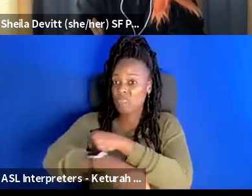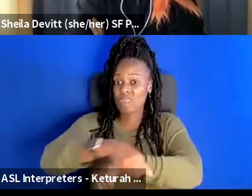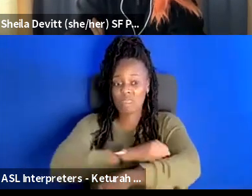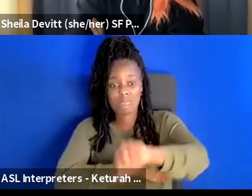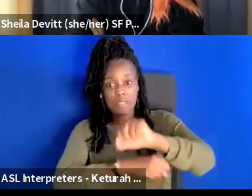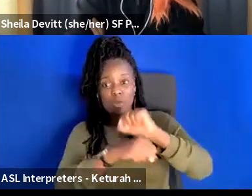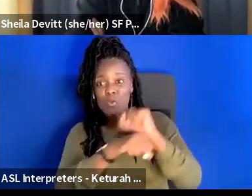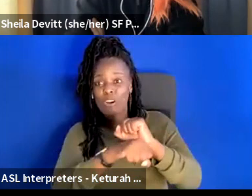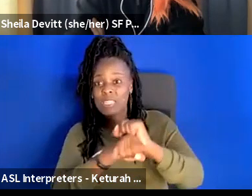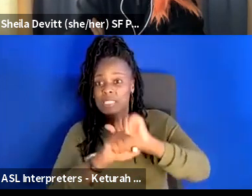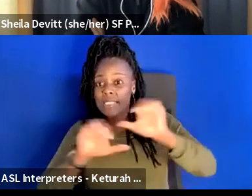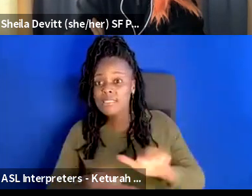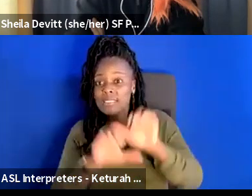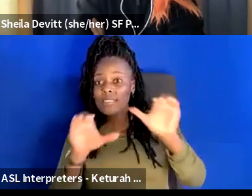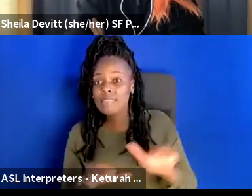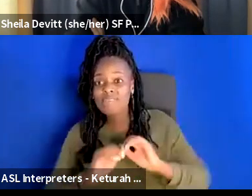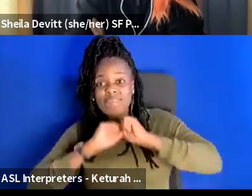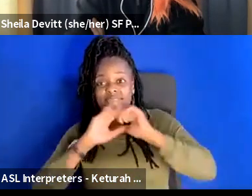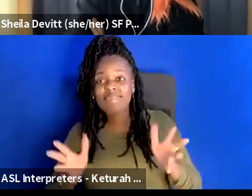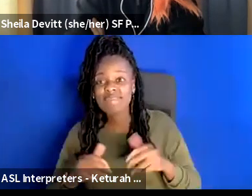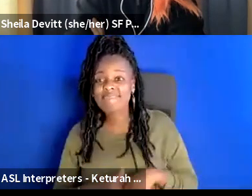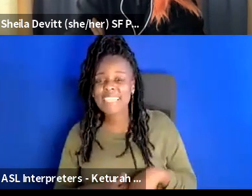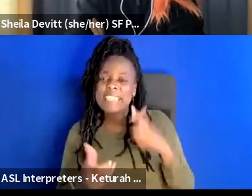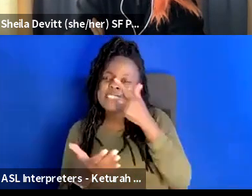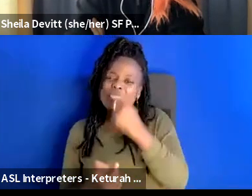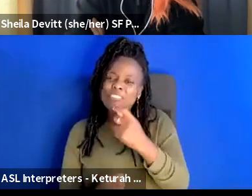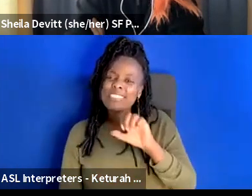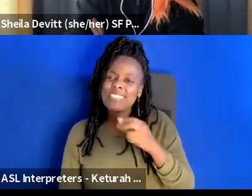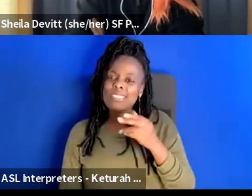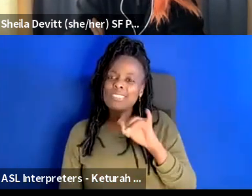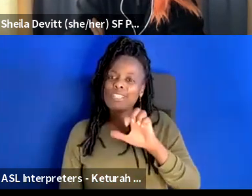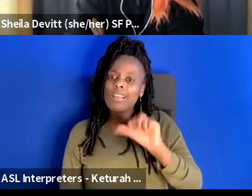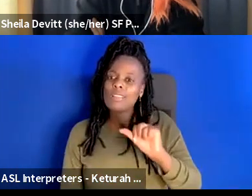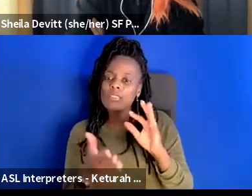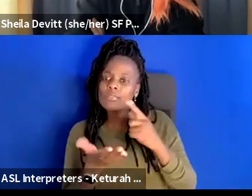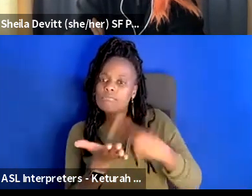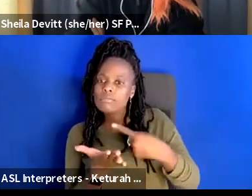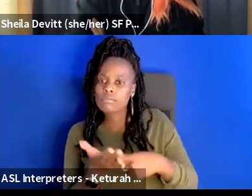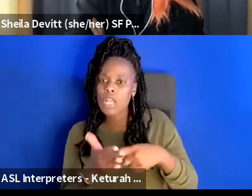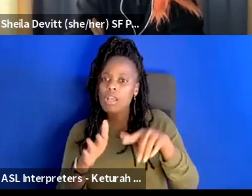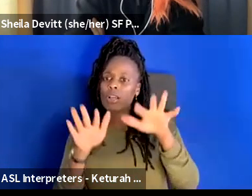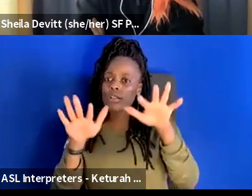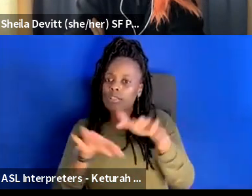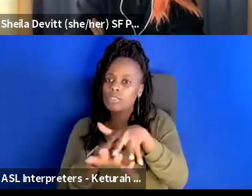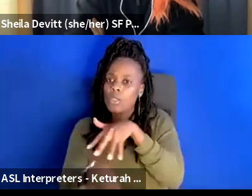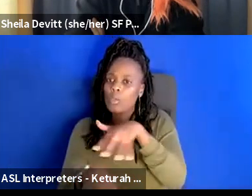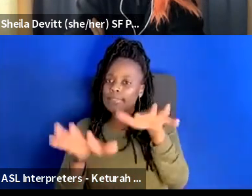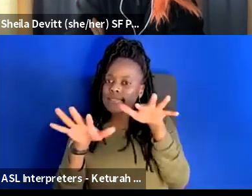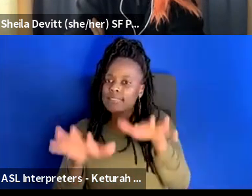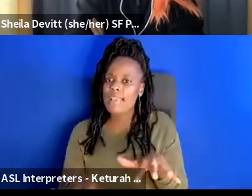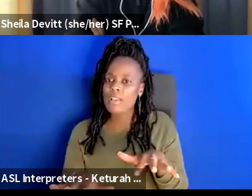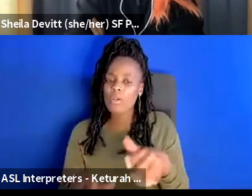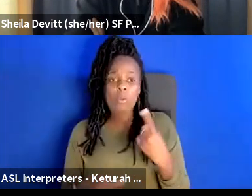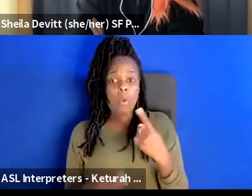um i found it really interesting that sheila was you know talking about slowing down one of my biggest fears about theater